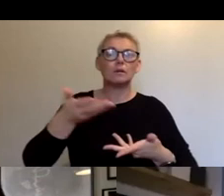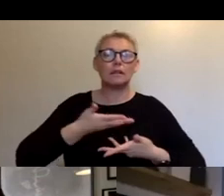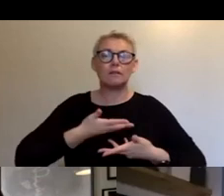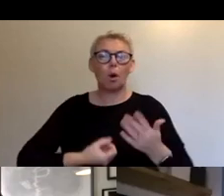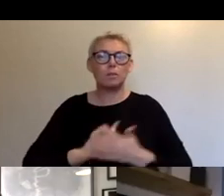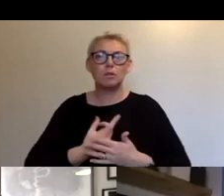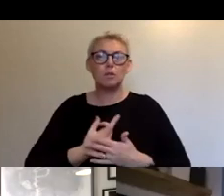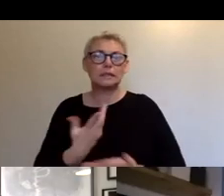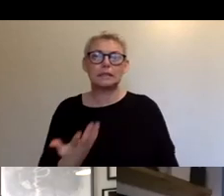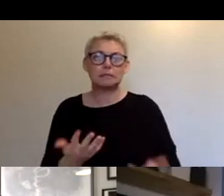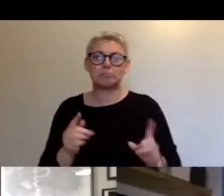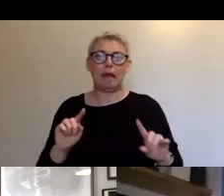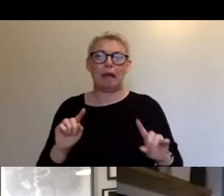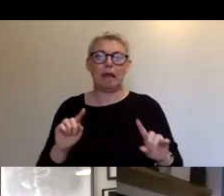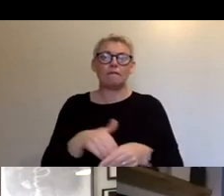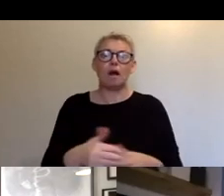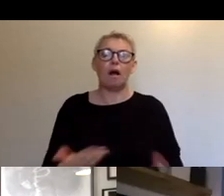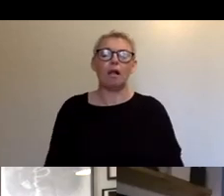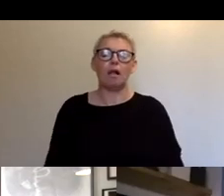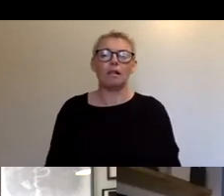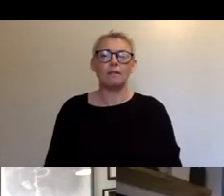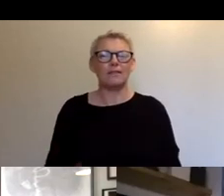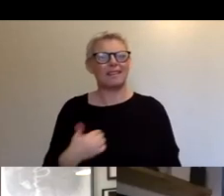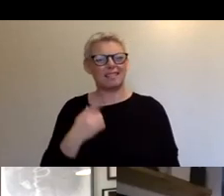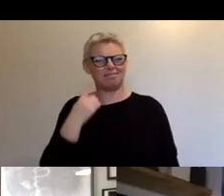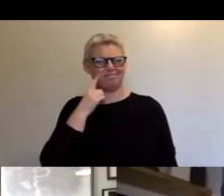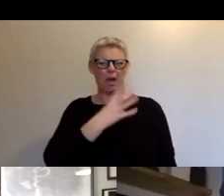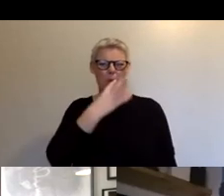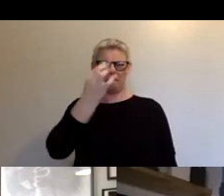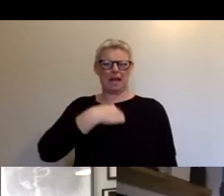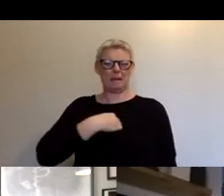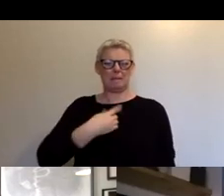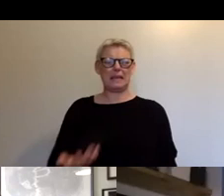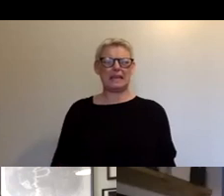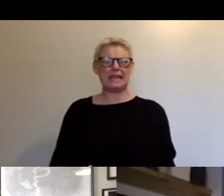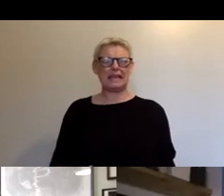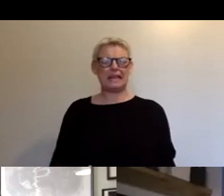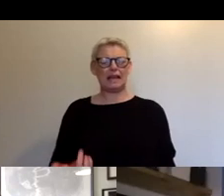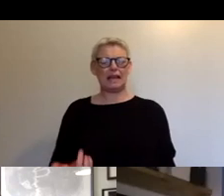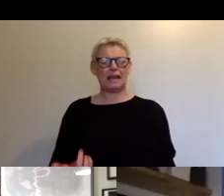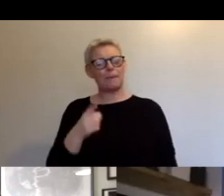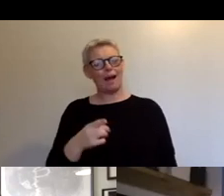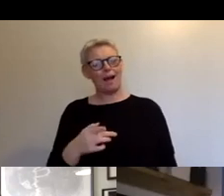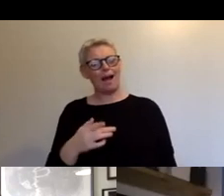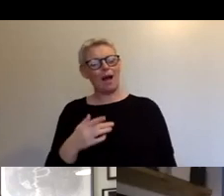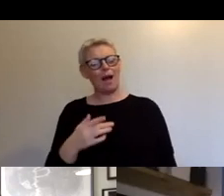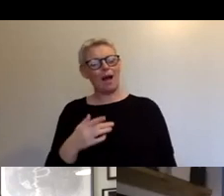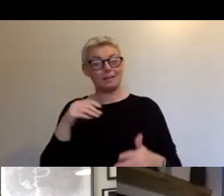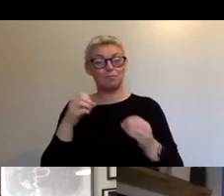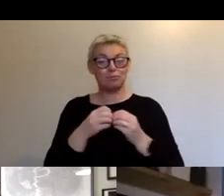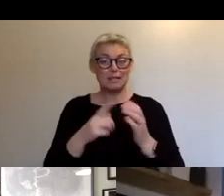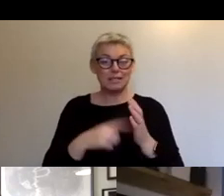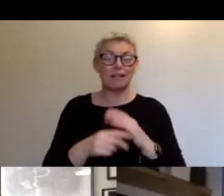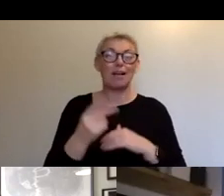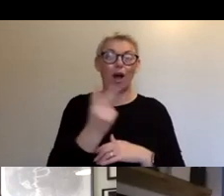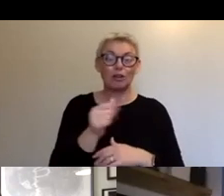that conversation, um, during the Bristol arts channel kind of weekly meets. Um, and it was something that we, we really tried to, to